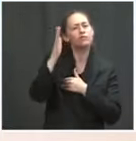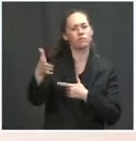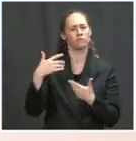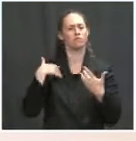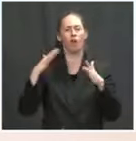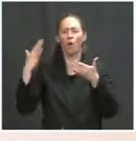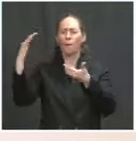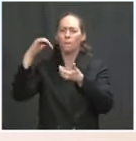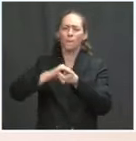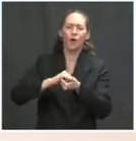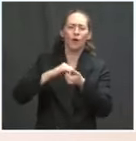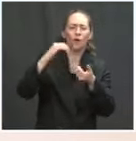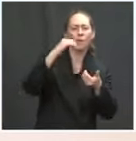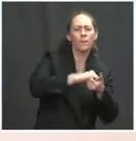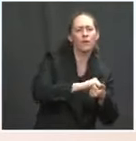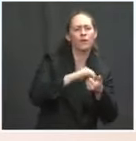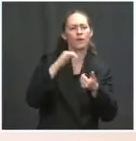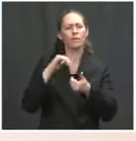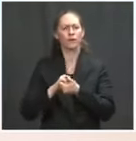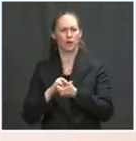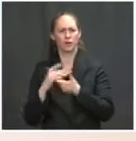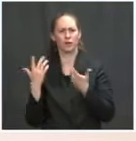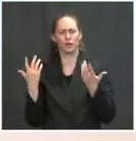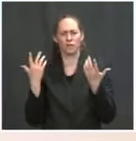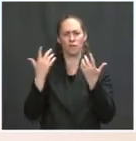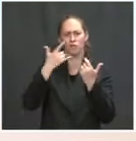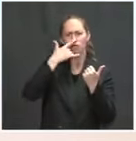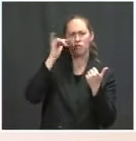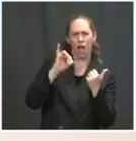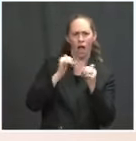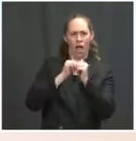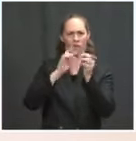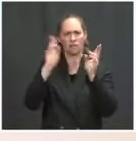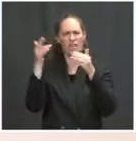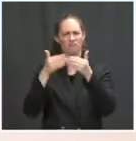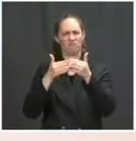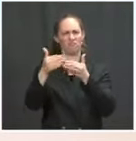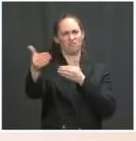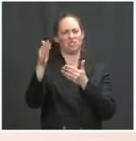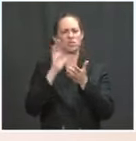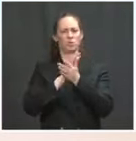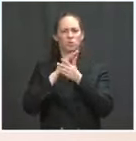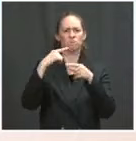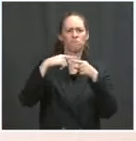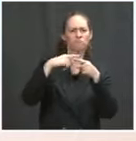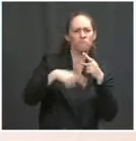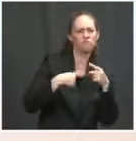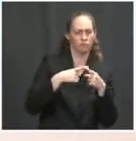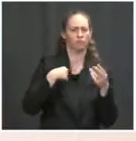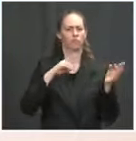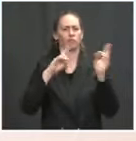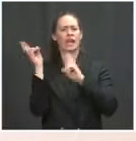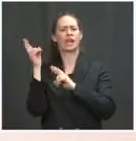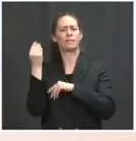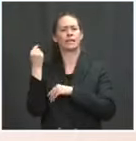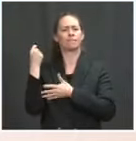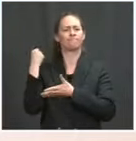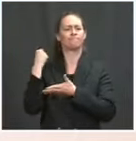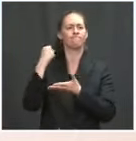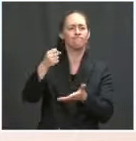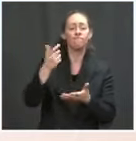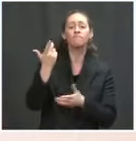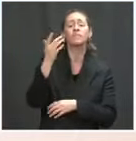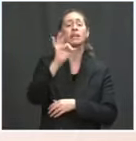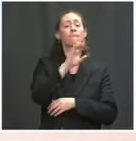And so we have already decided that we have available resources to be able to provide for universal free lunch for schools throughout